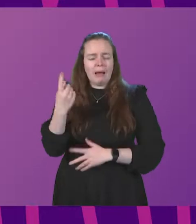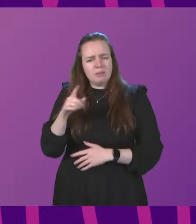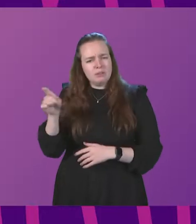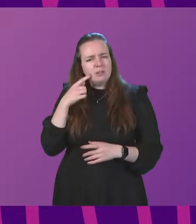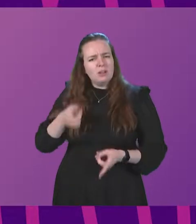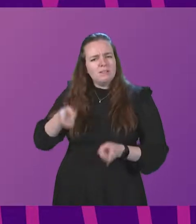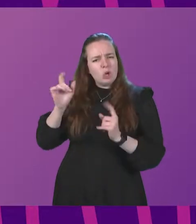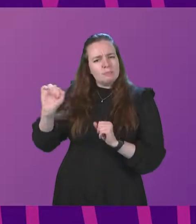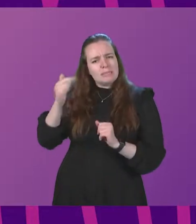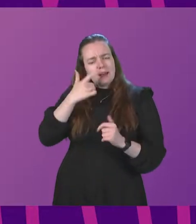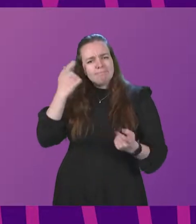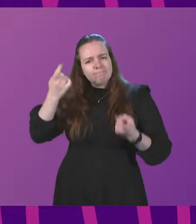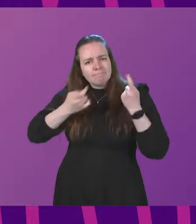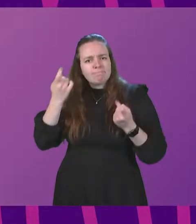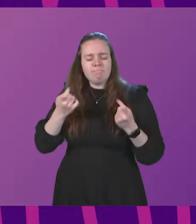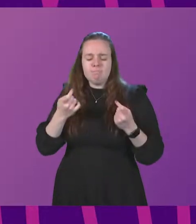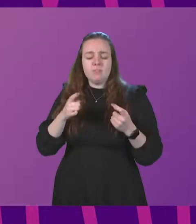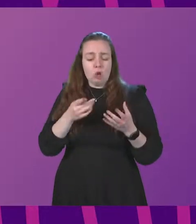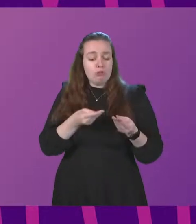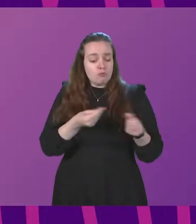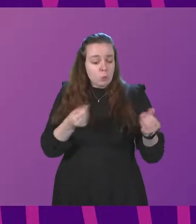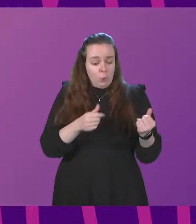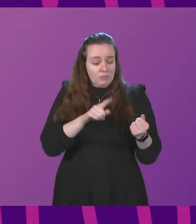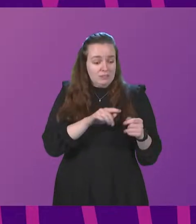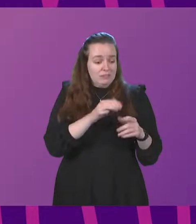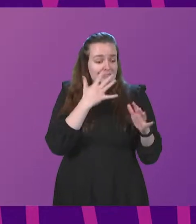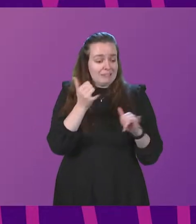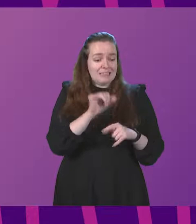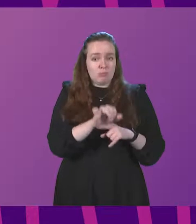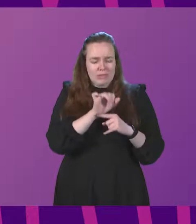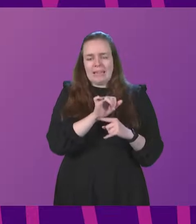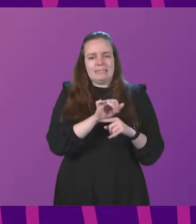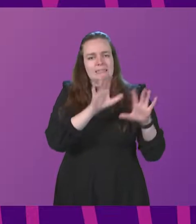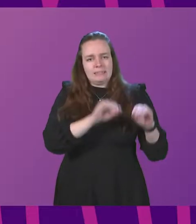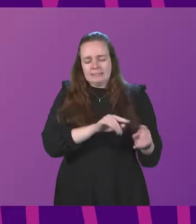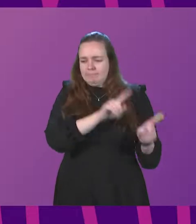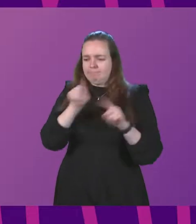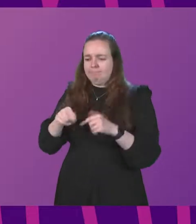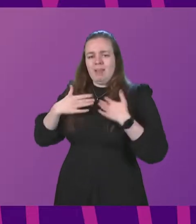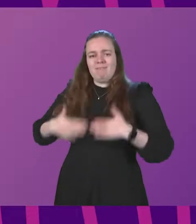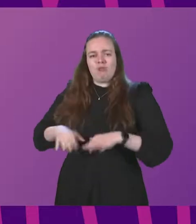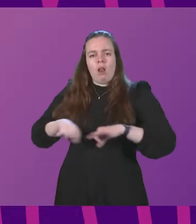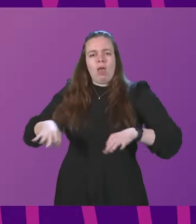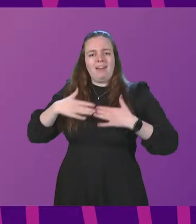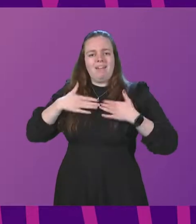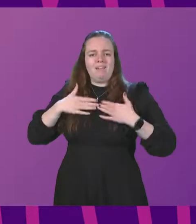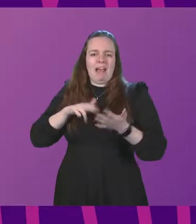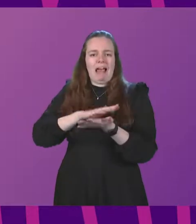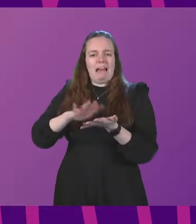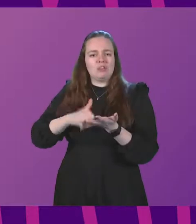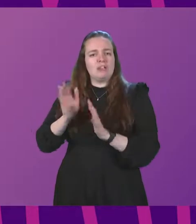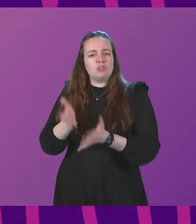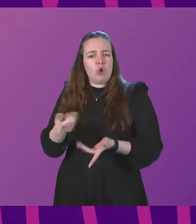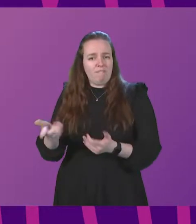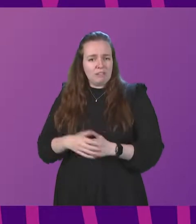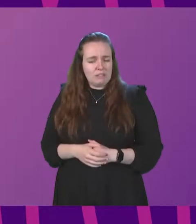the First Minister consider moving resources from Test and Protect to frontline health services in Scotland's NHS? First